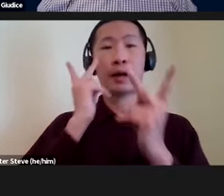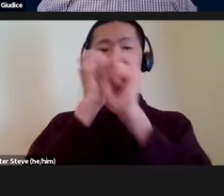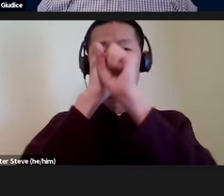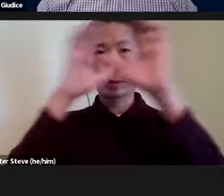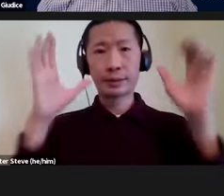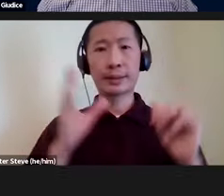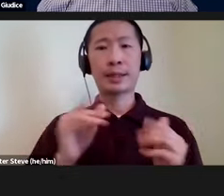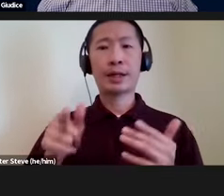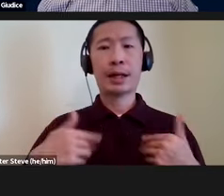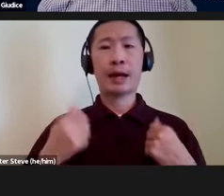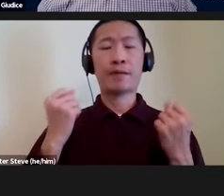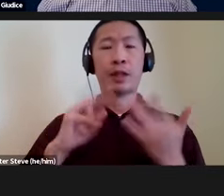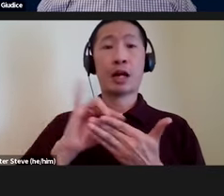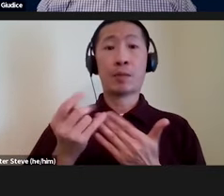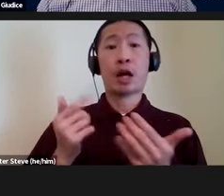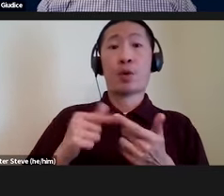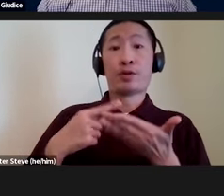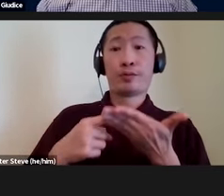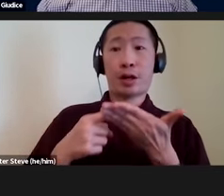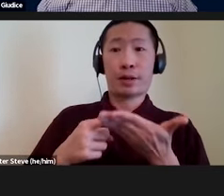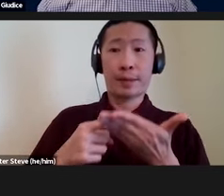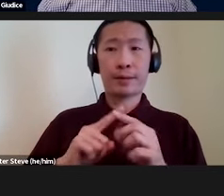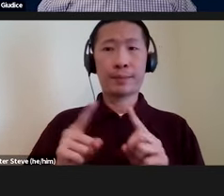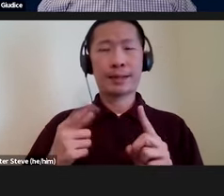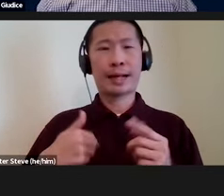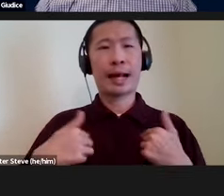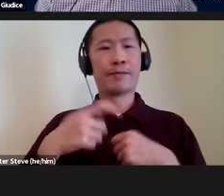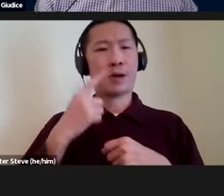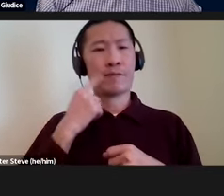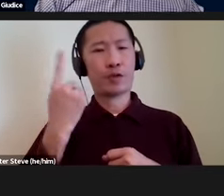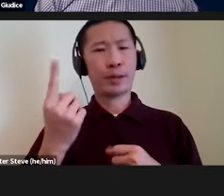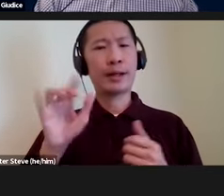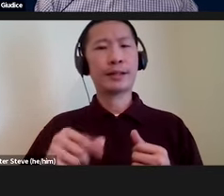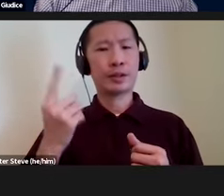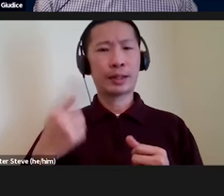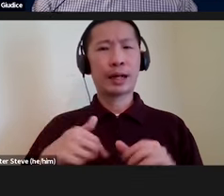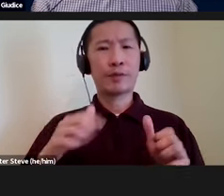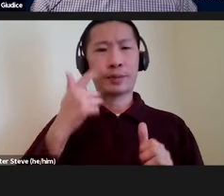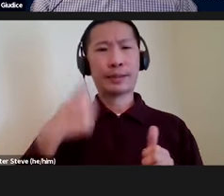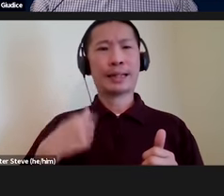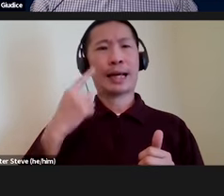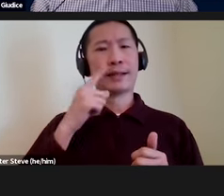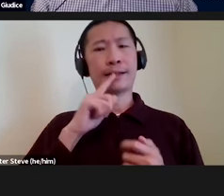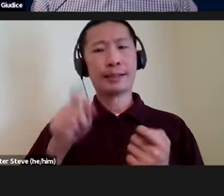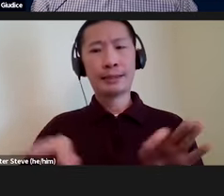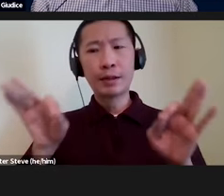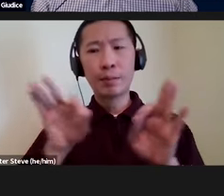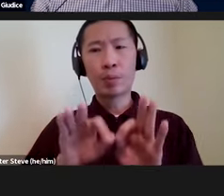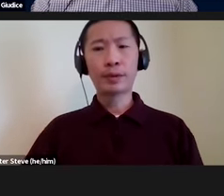And there's a lot of projects that I'd like to talk about, but I have time for one. And this one I'm doing because I think it's particularly important.